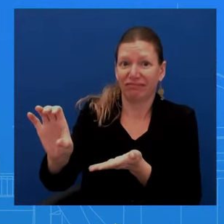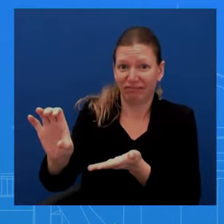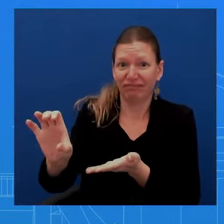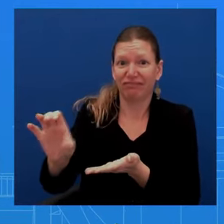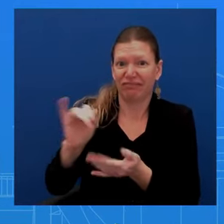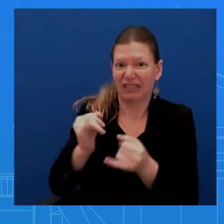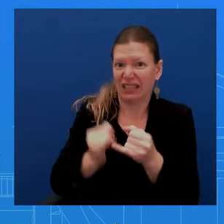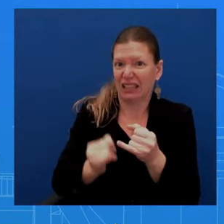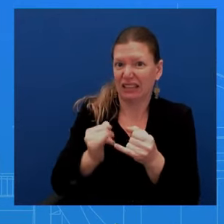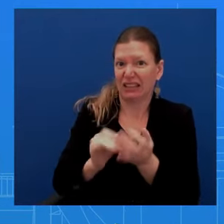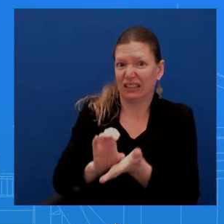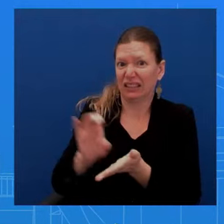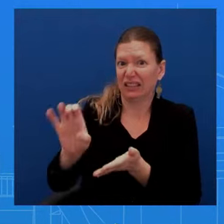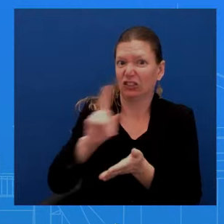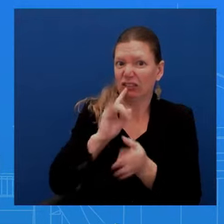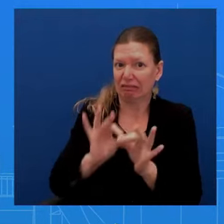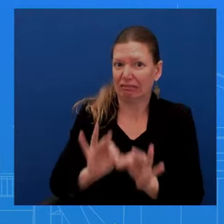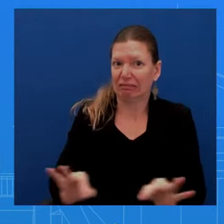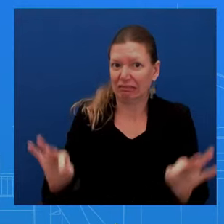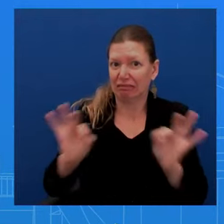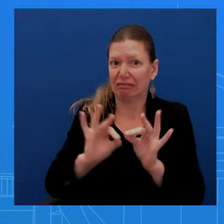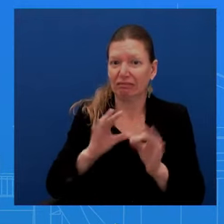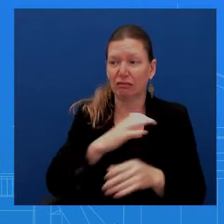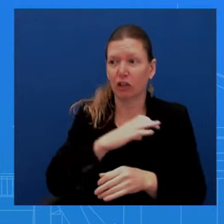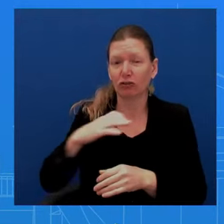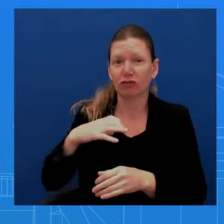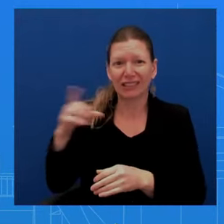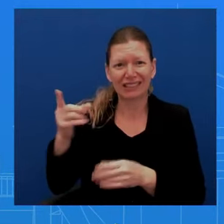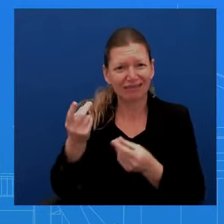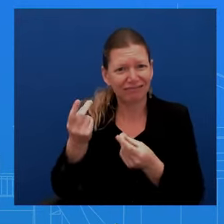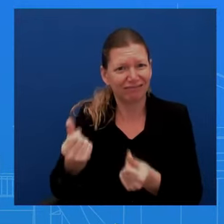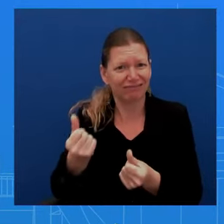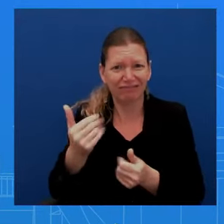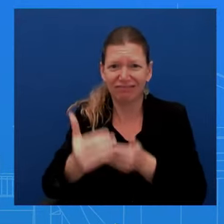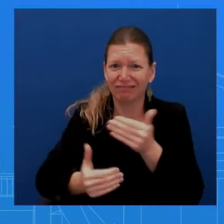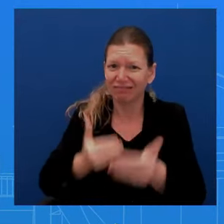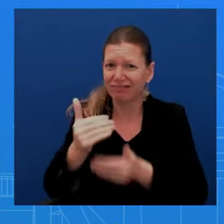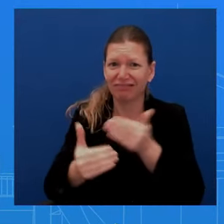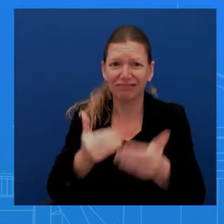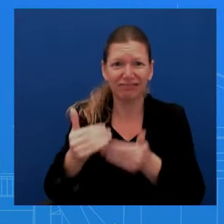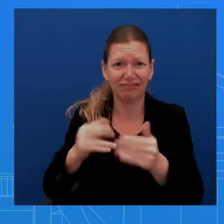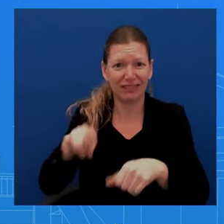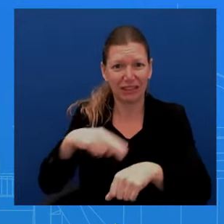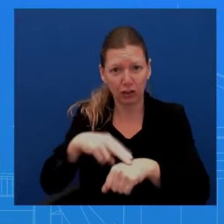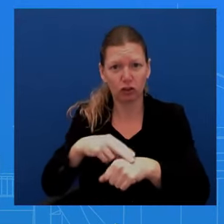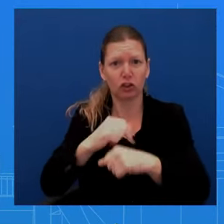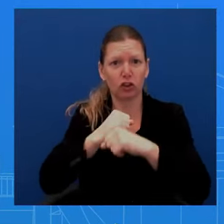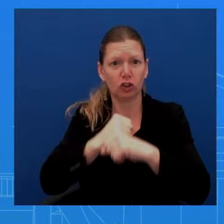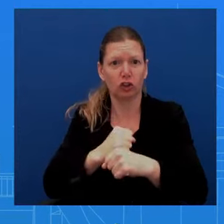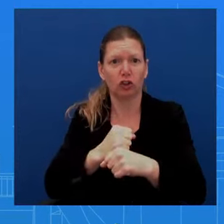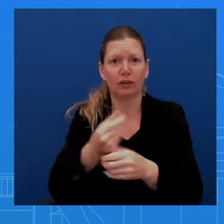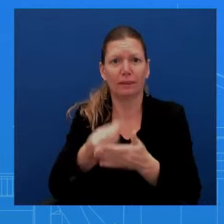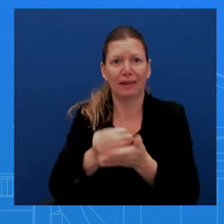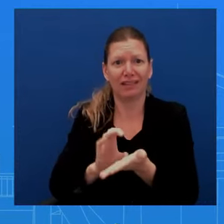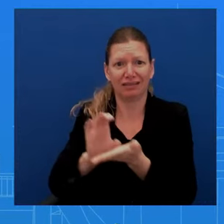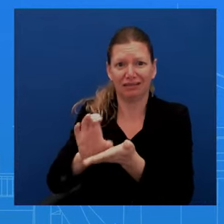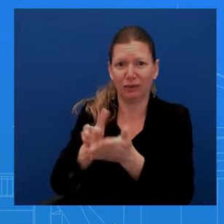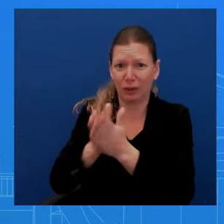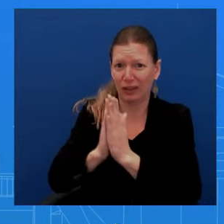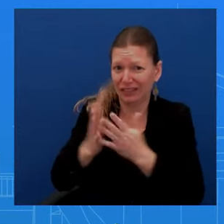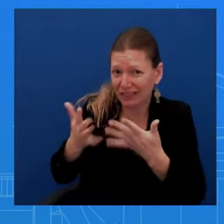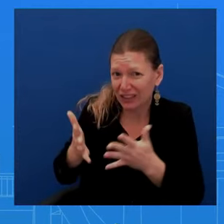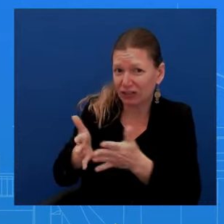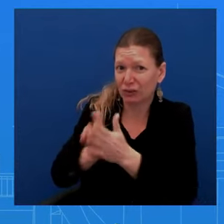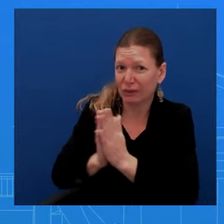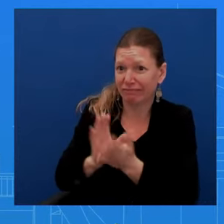that Congress move on that national security supplemental request and we get more funding. The, the, the assistance that we provided, um,